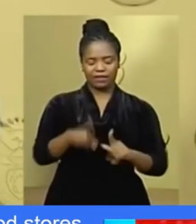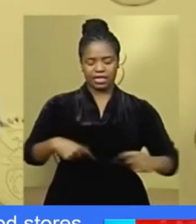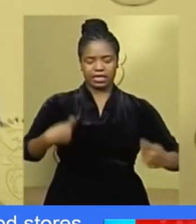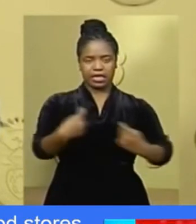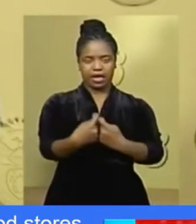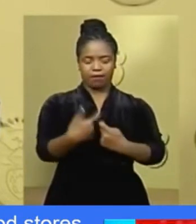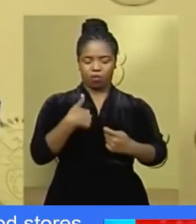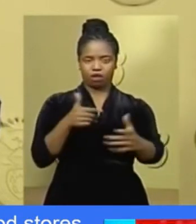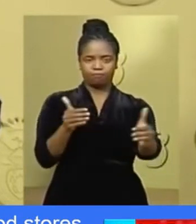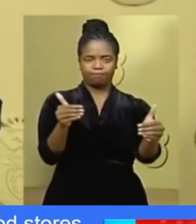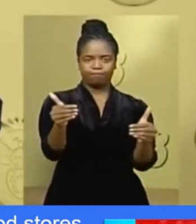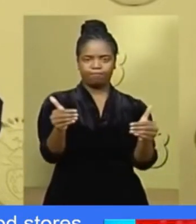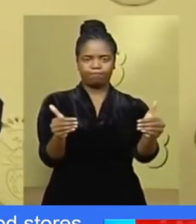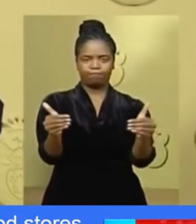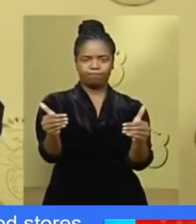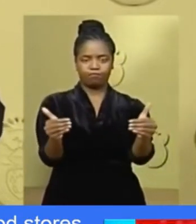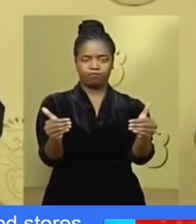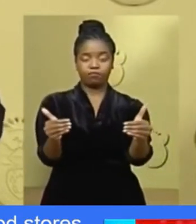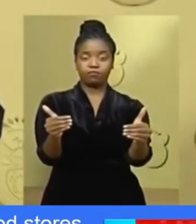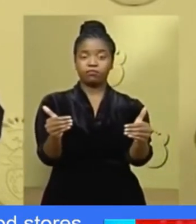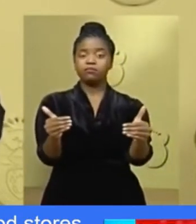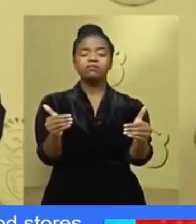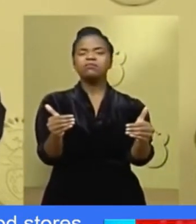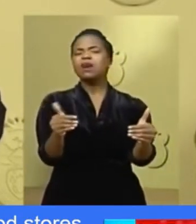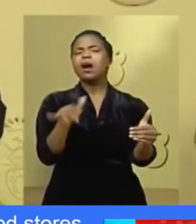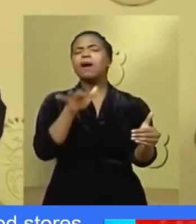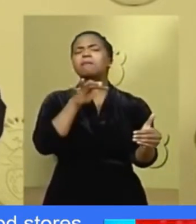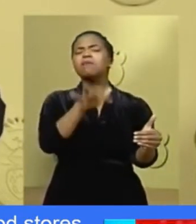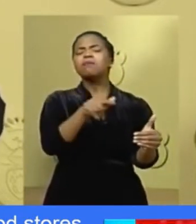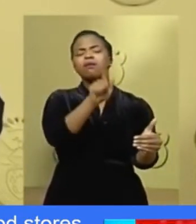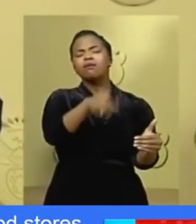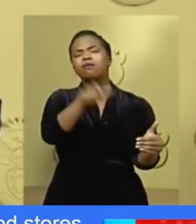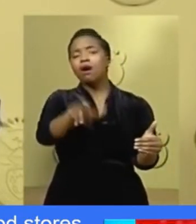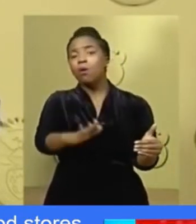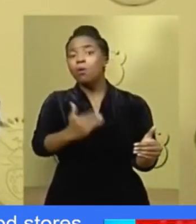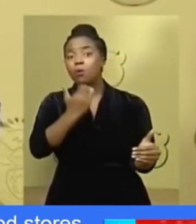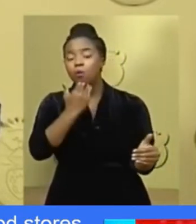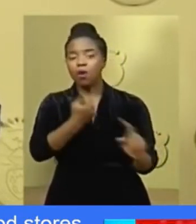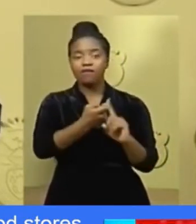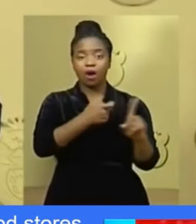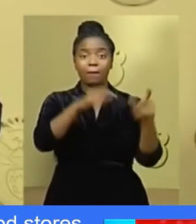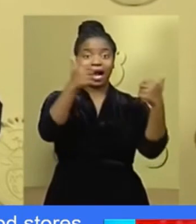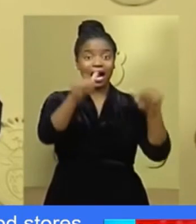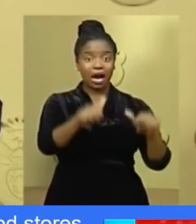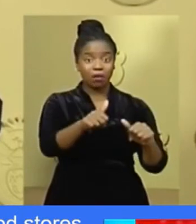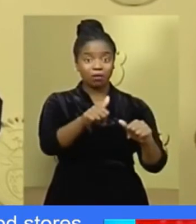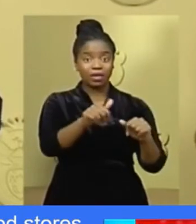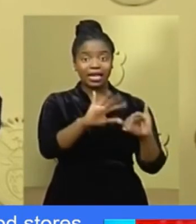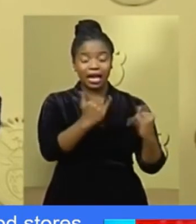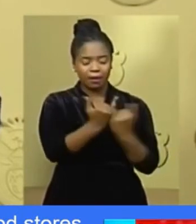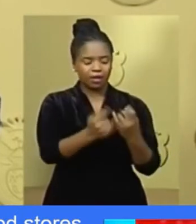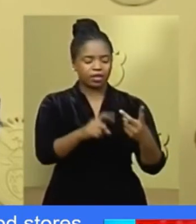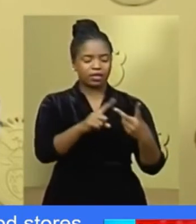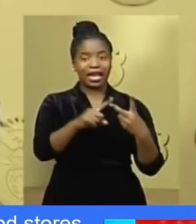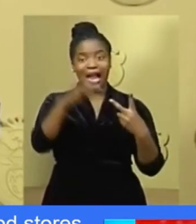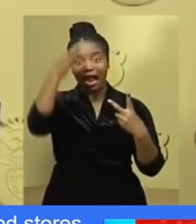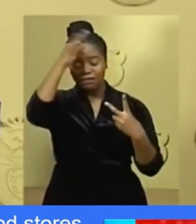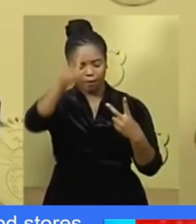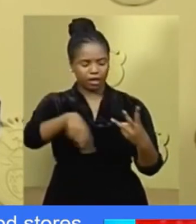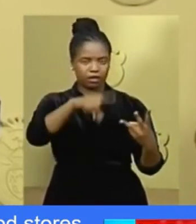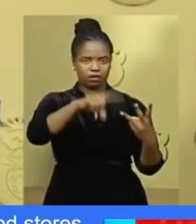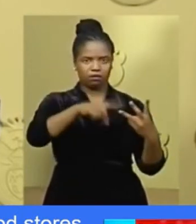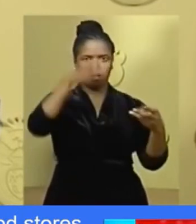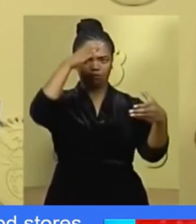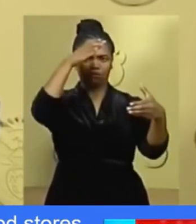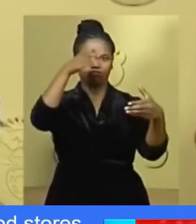people drawn from financial institutions accounting firms and government. It will